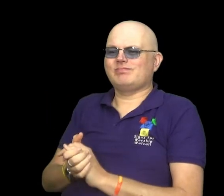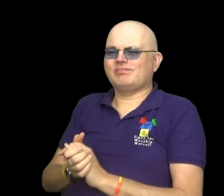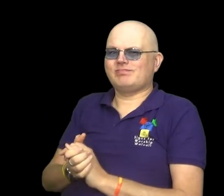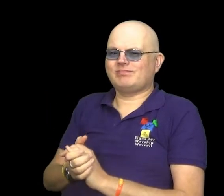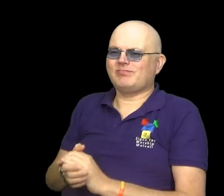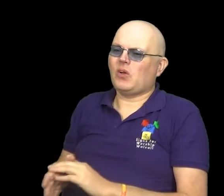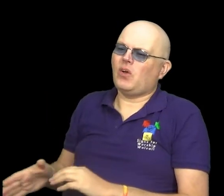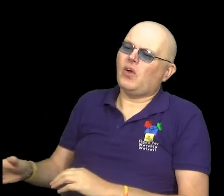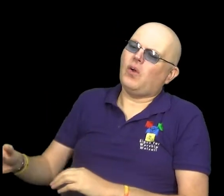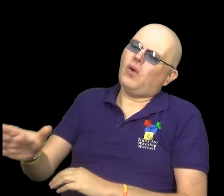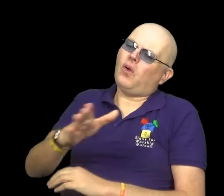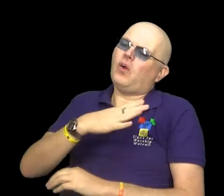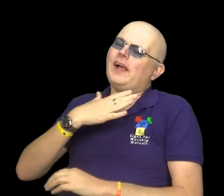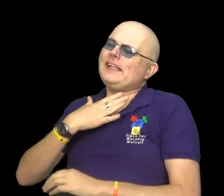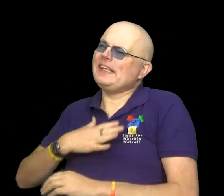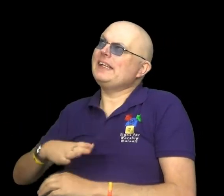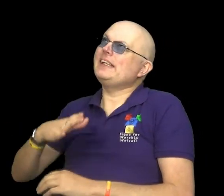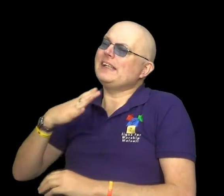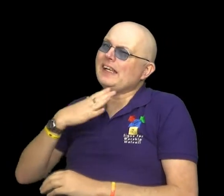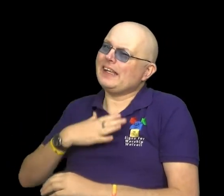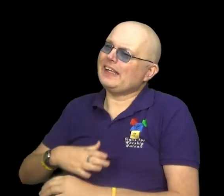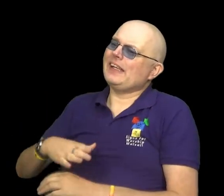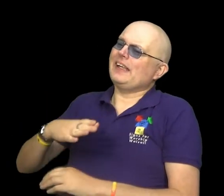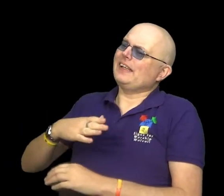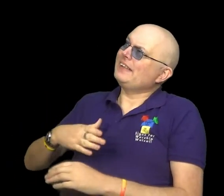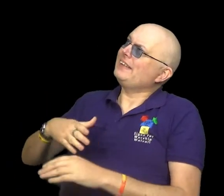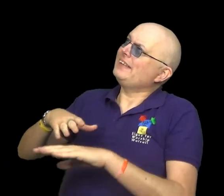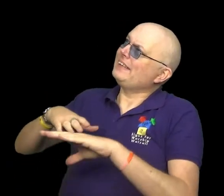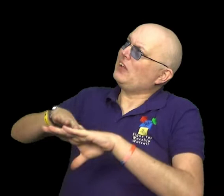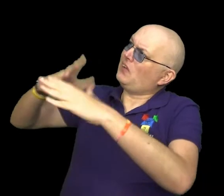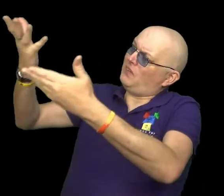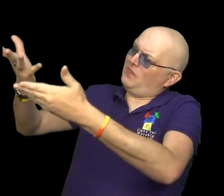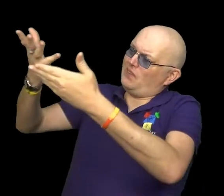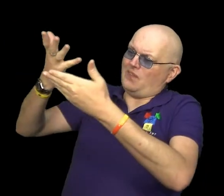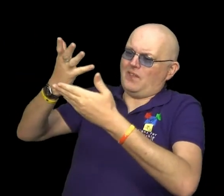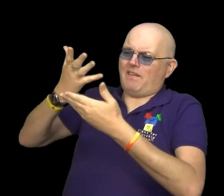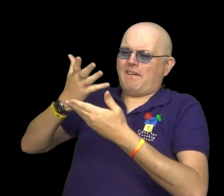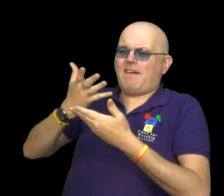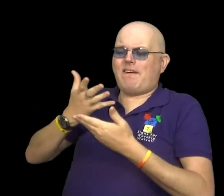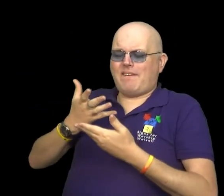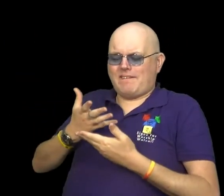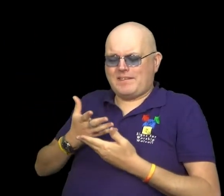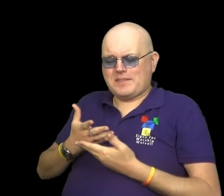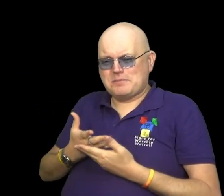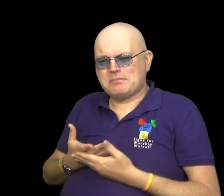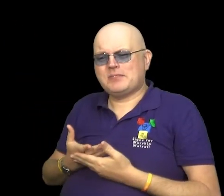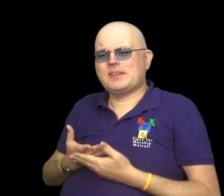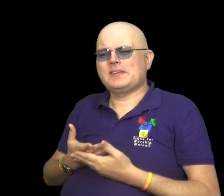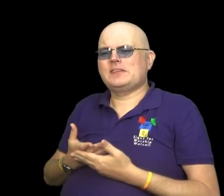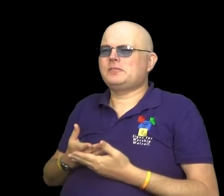All I have needed thy hand hath provided.